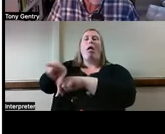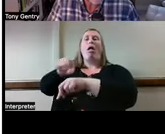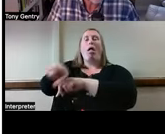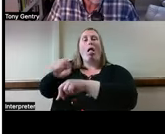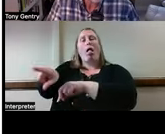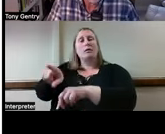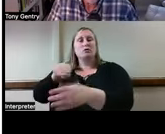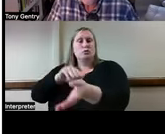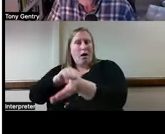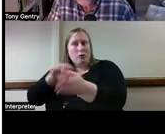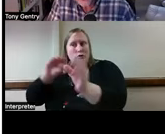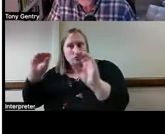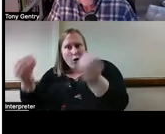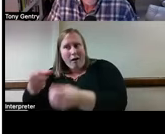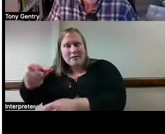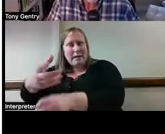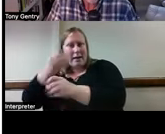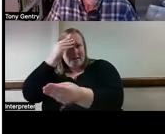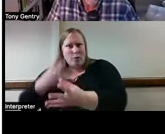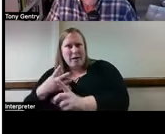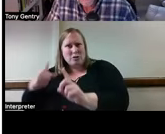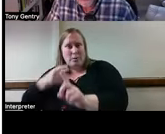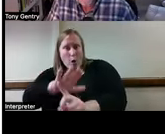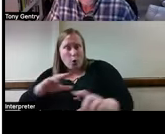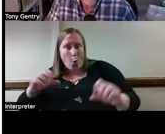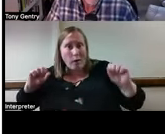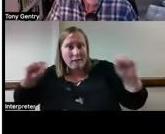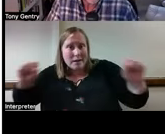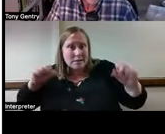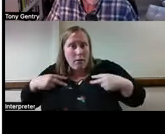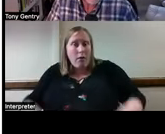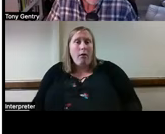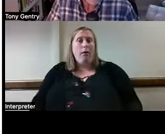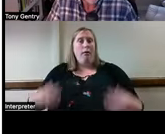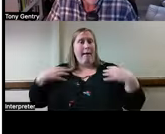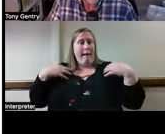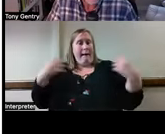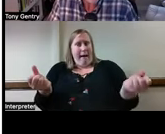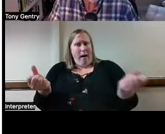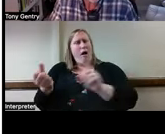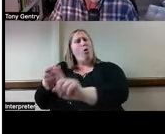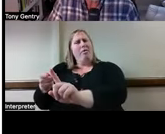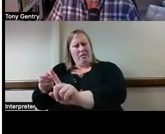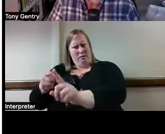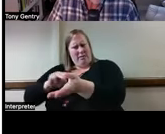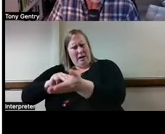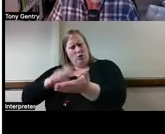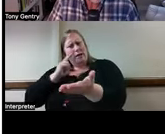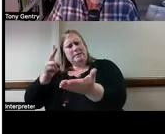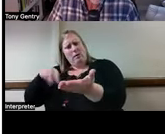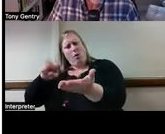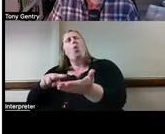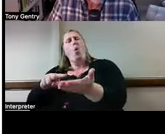exercise, your medication adherence, your physiological condition, and generating health guidance back to you through your phone.